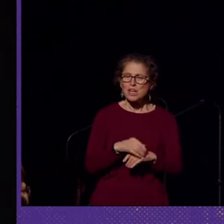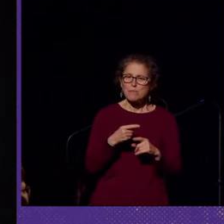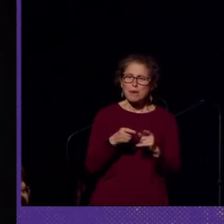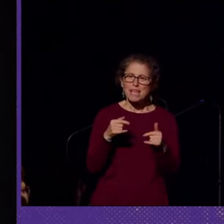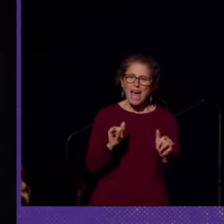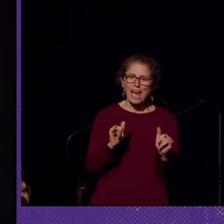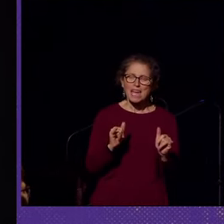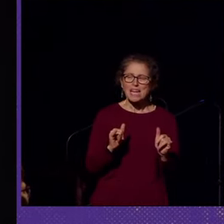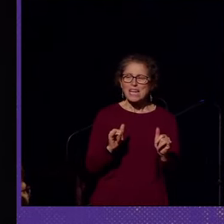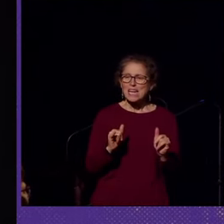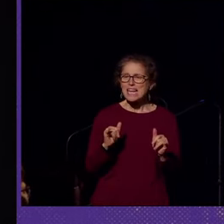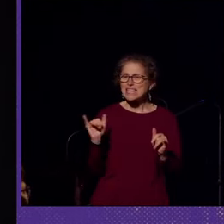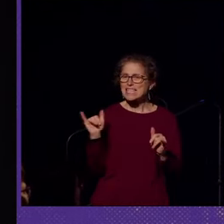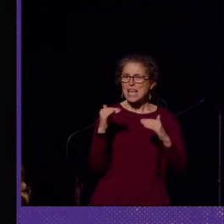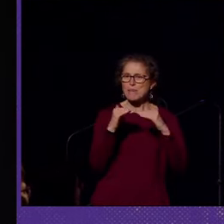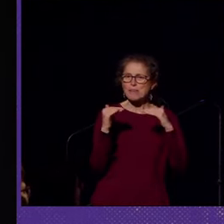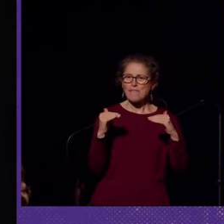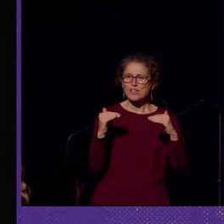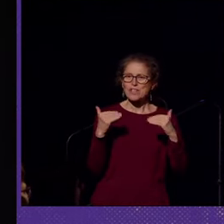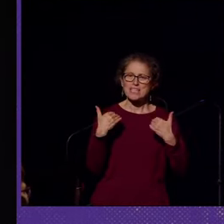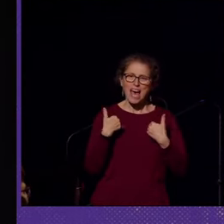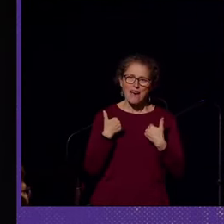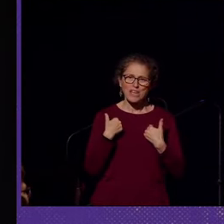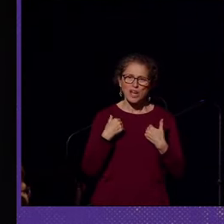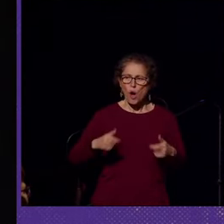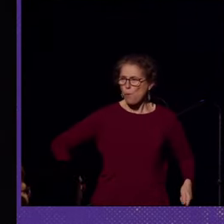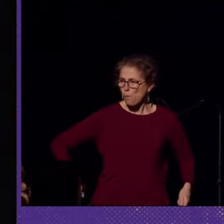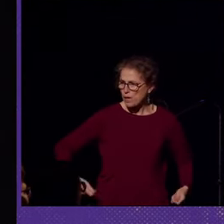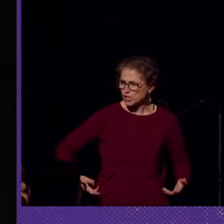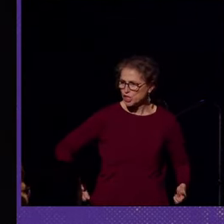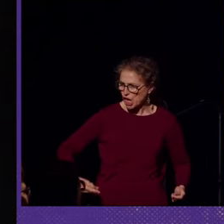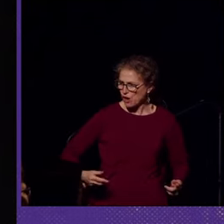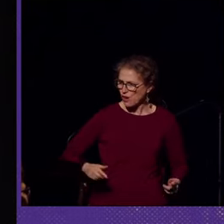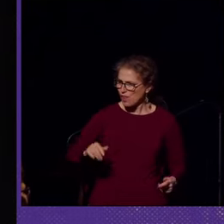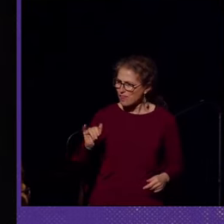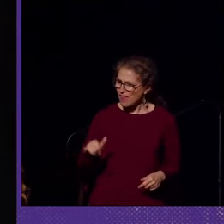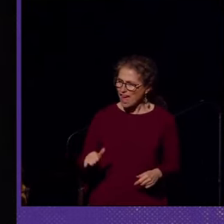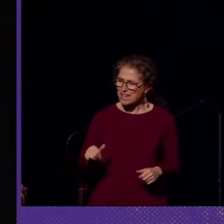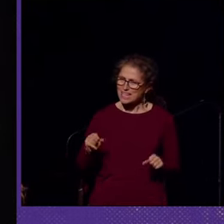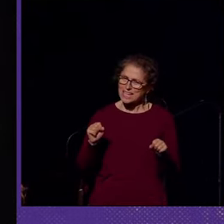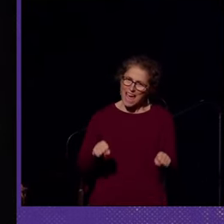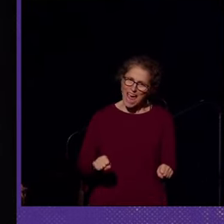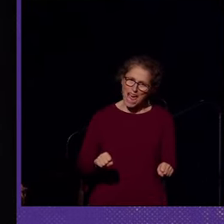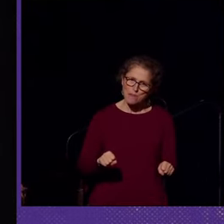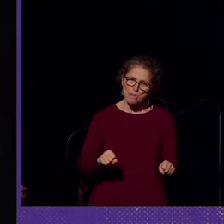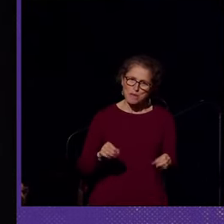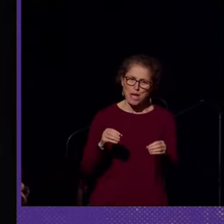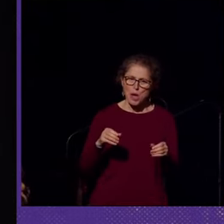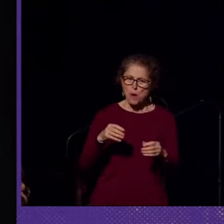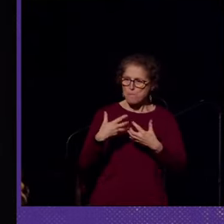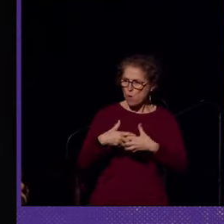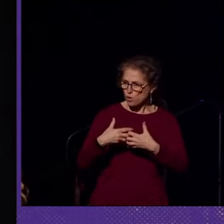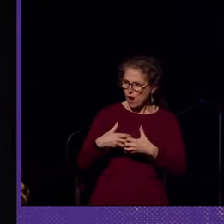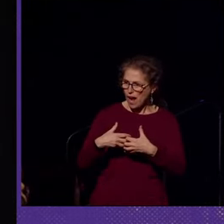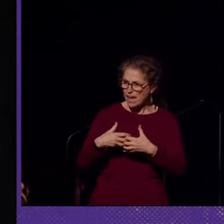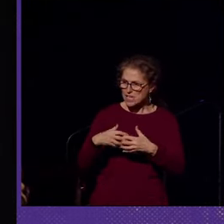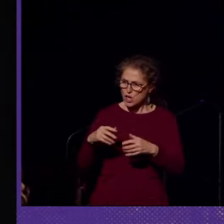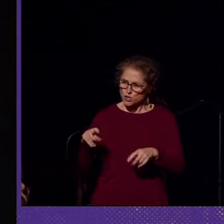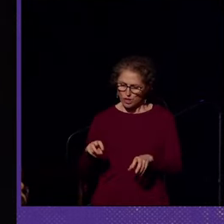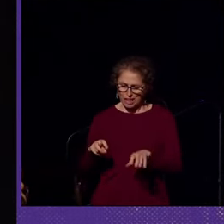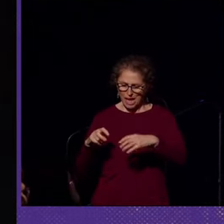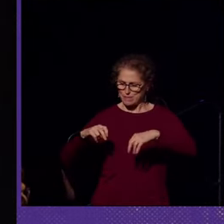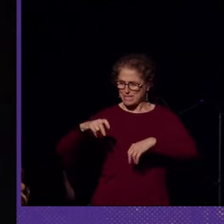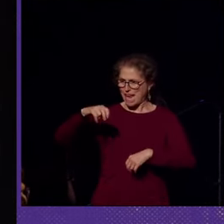it's the same level as having a wheelchair that can be motorized to climb stairs